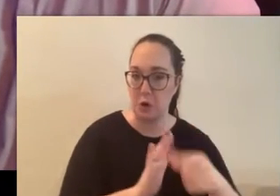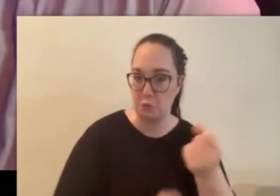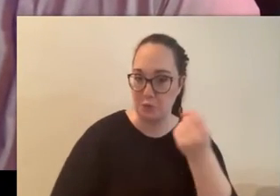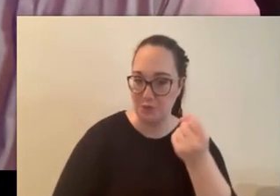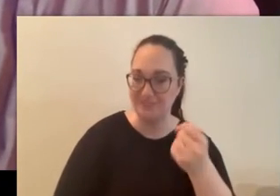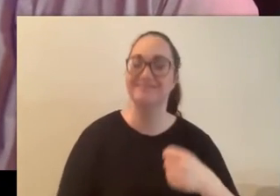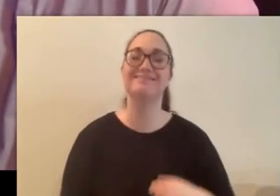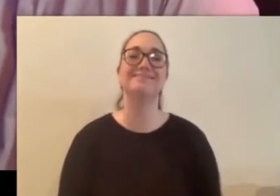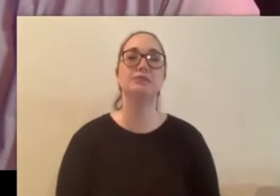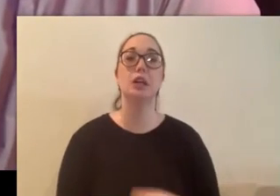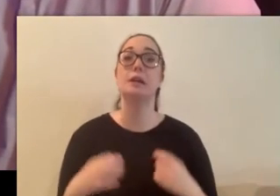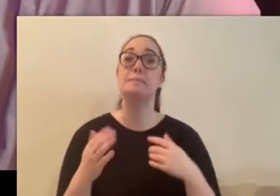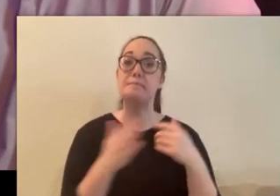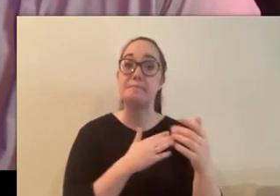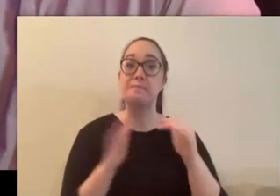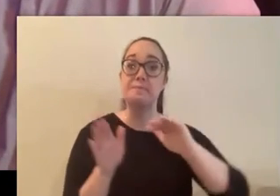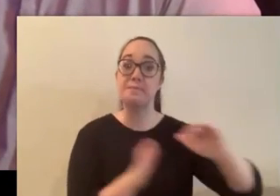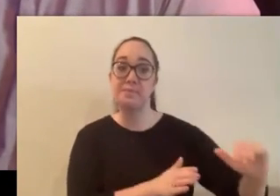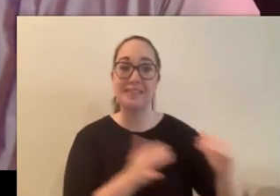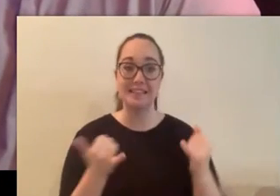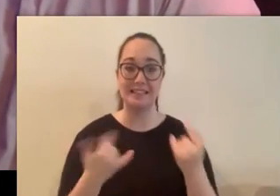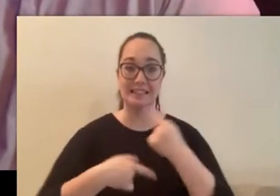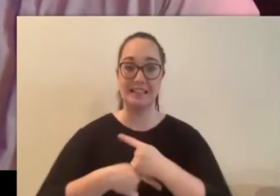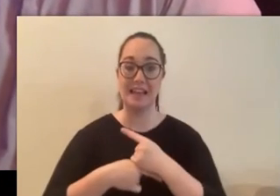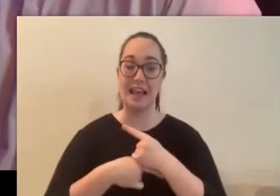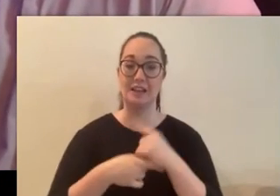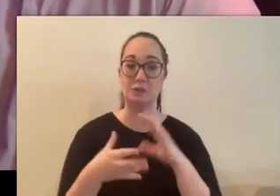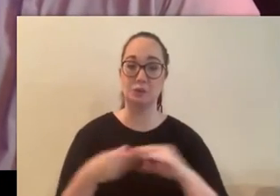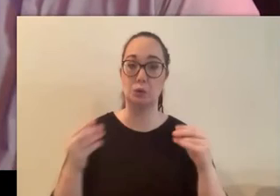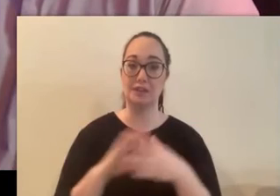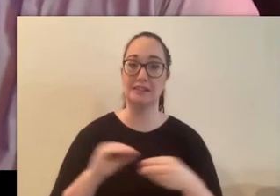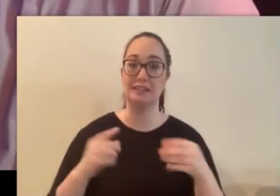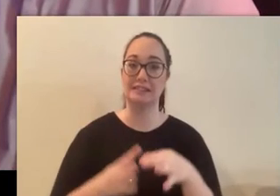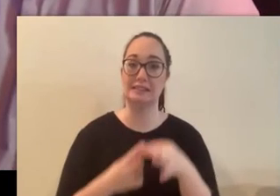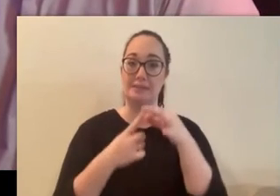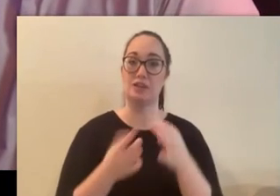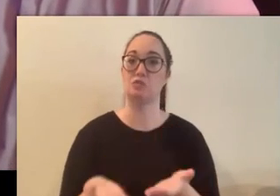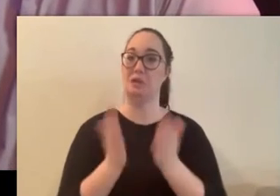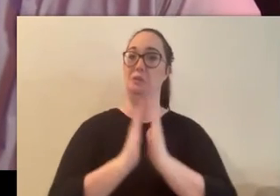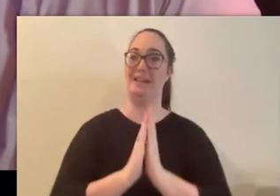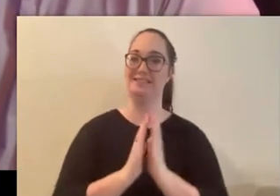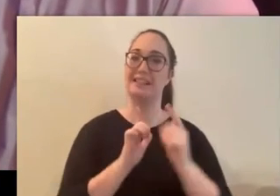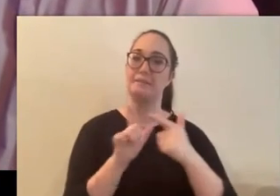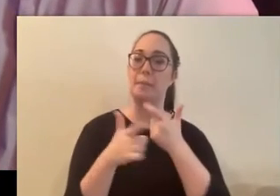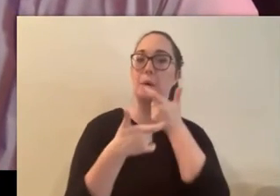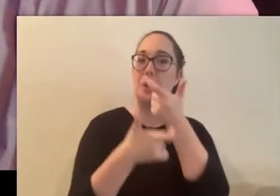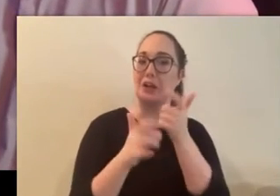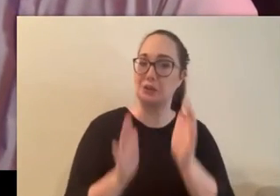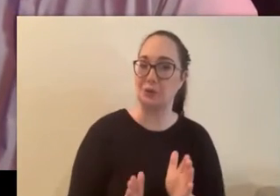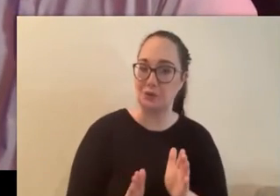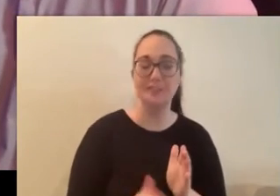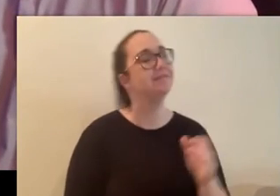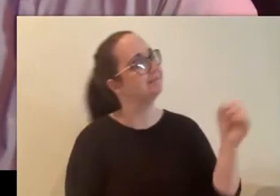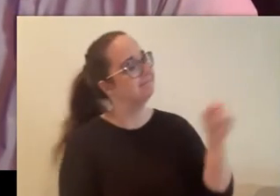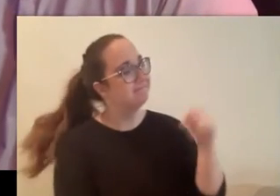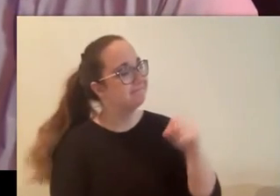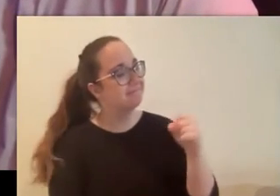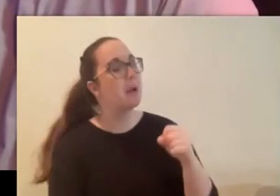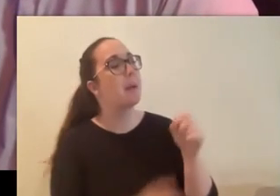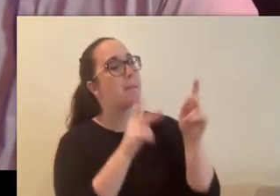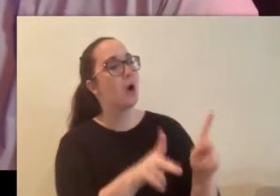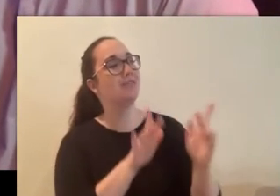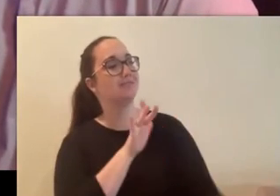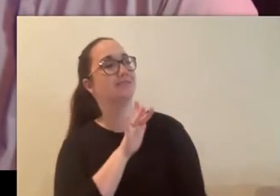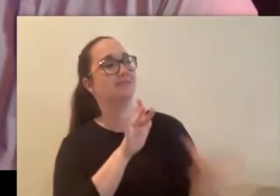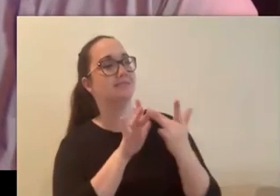is actually a special request from a viewer carly yeah we had somebody reach out to us um